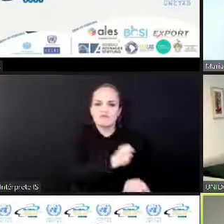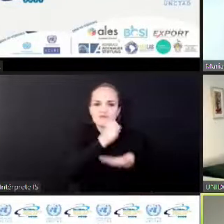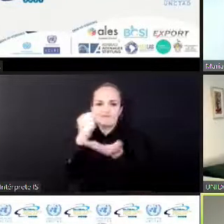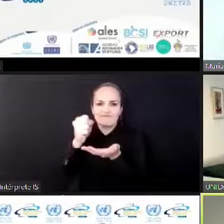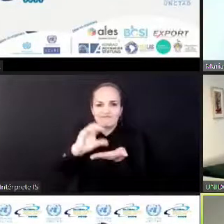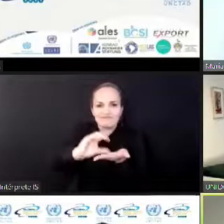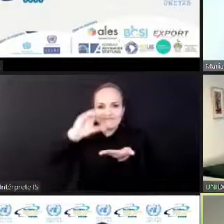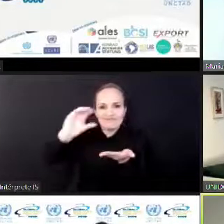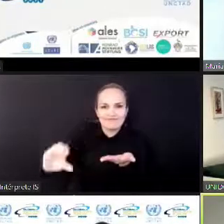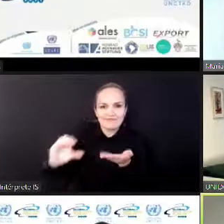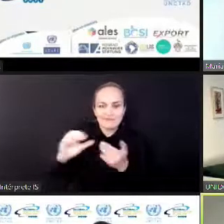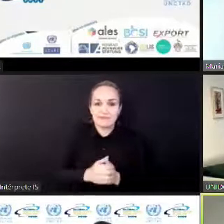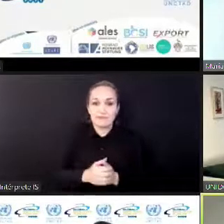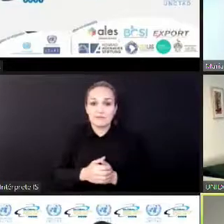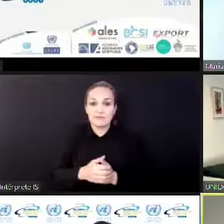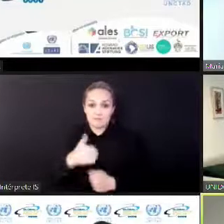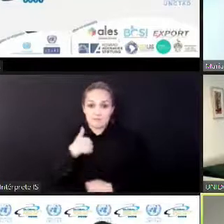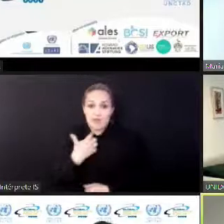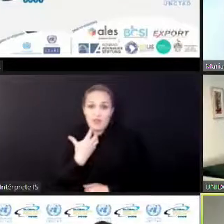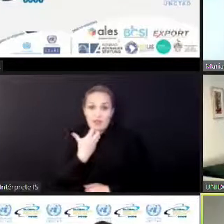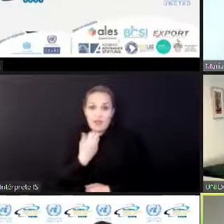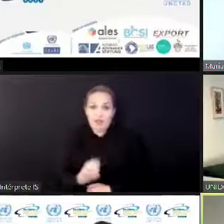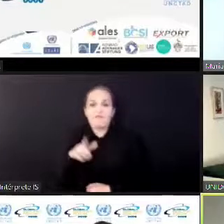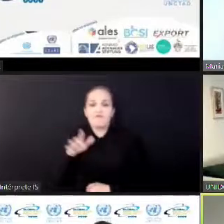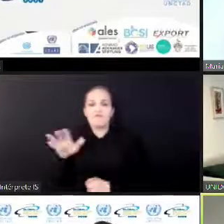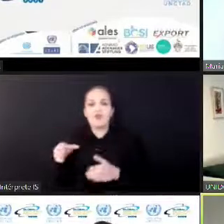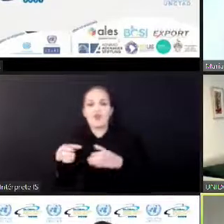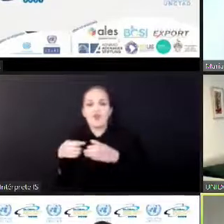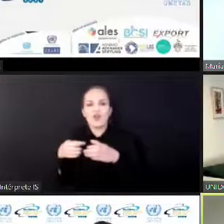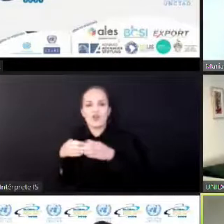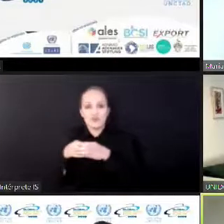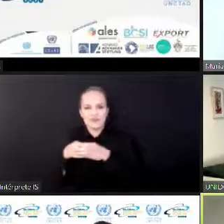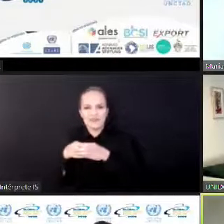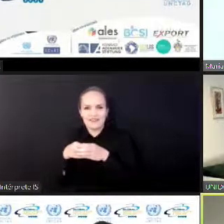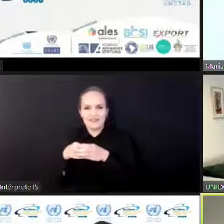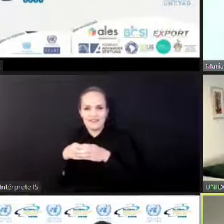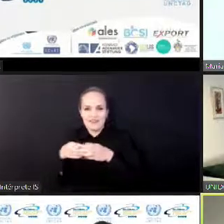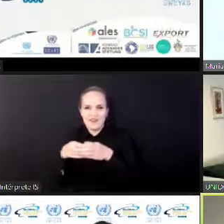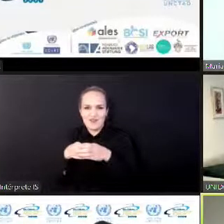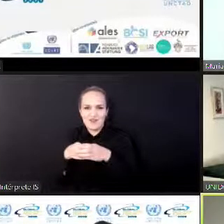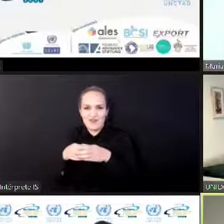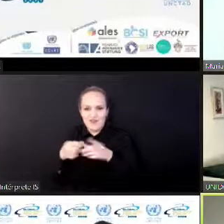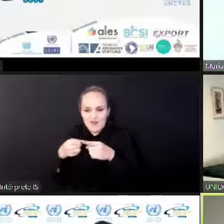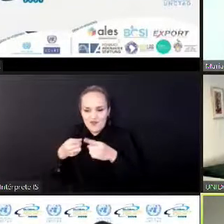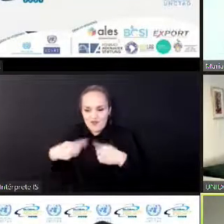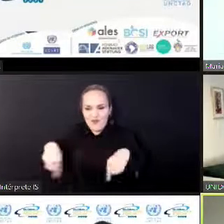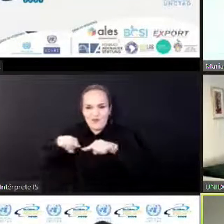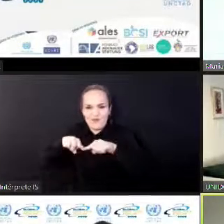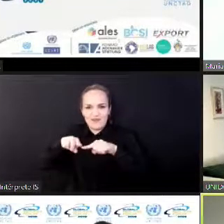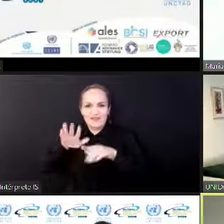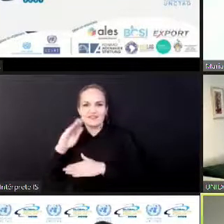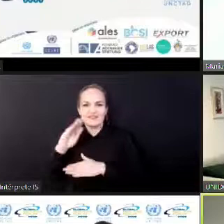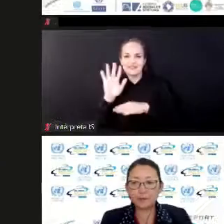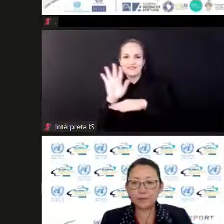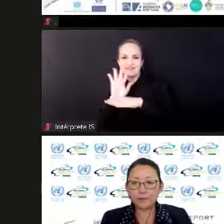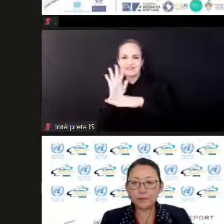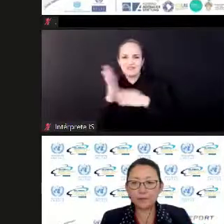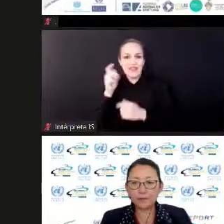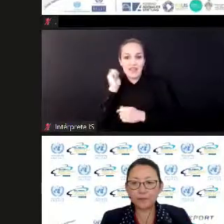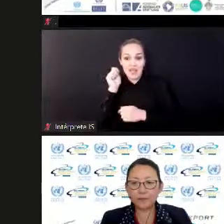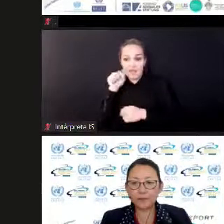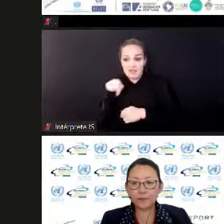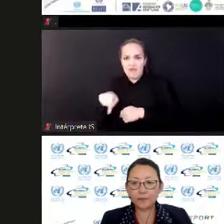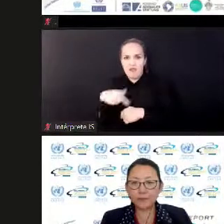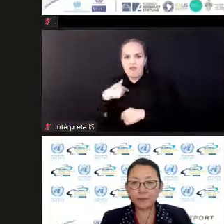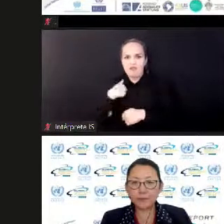bring in the private sector. So perhaps there could be a private sector forum organized by UNCTAD, or even better, why not bring the topic of